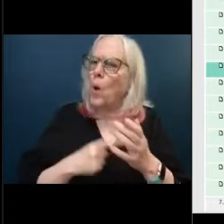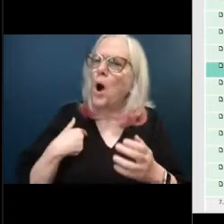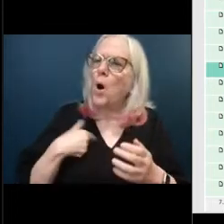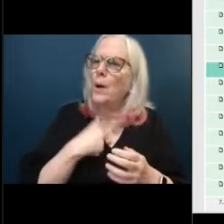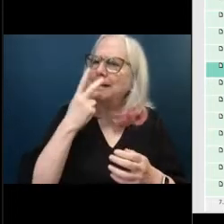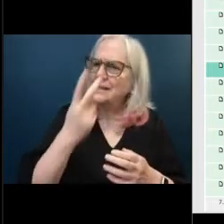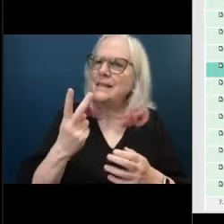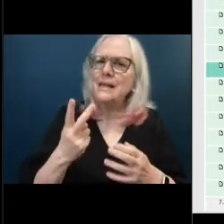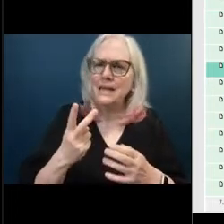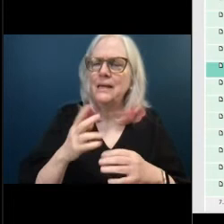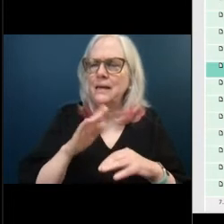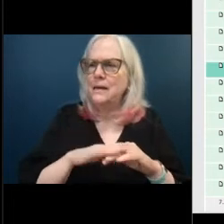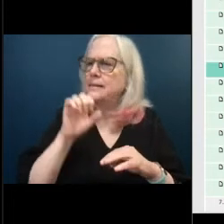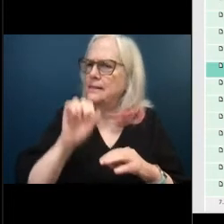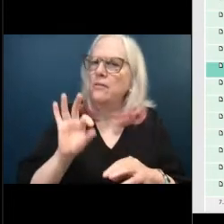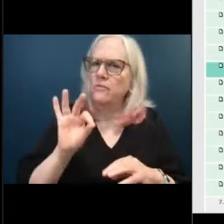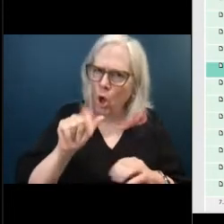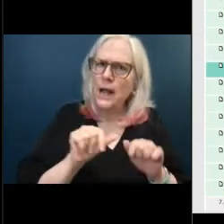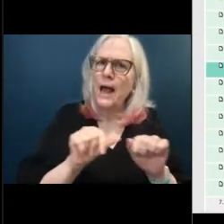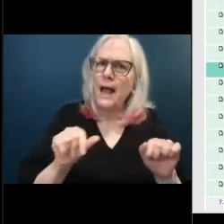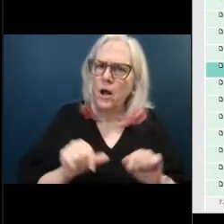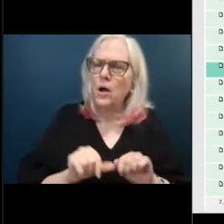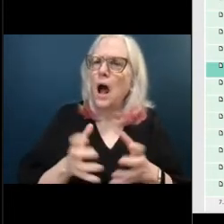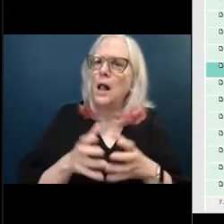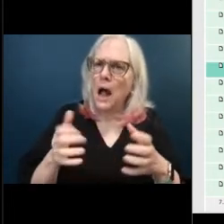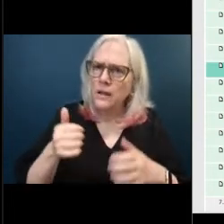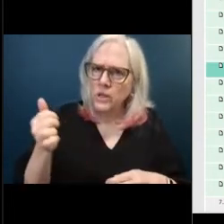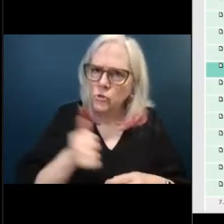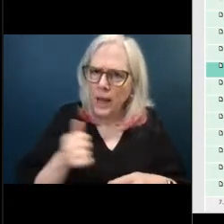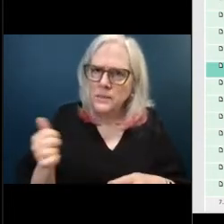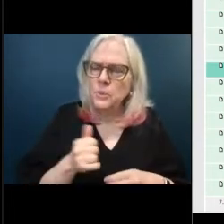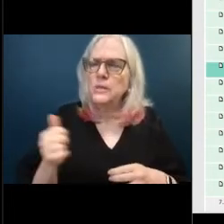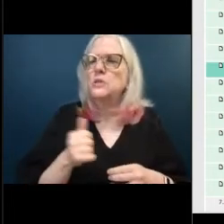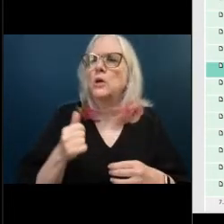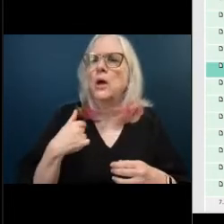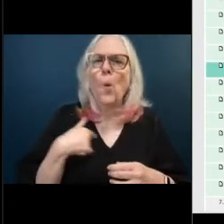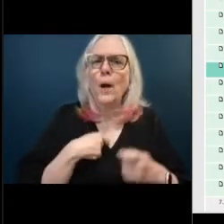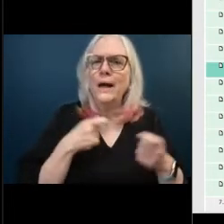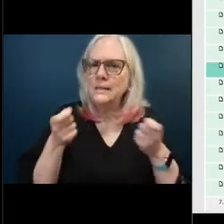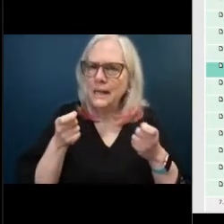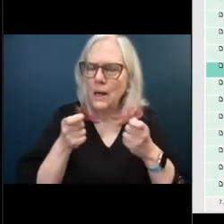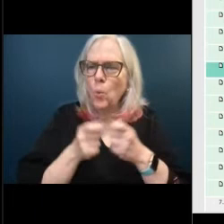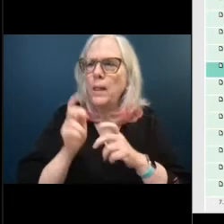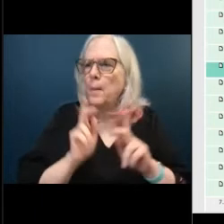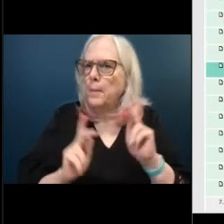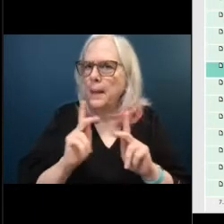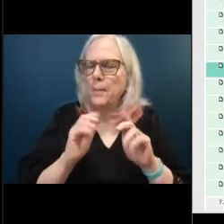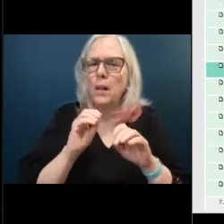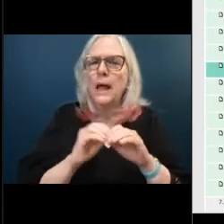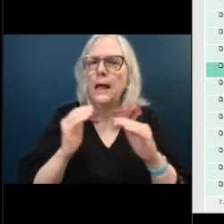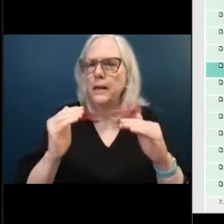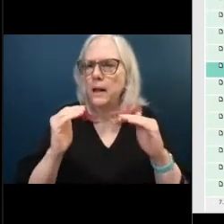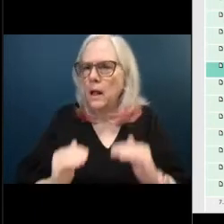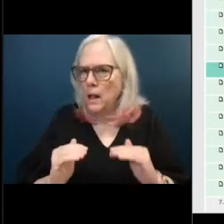a lot of these transports are are um unfortunately we're dealing with folks in lower socioeconomic strata so